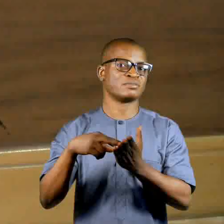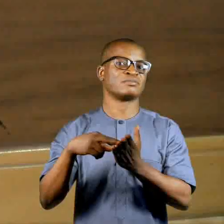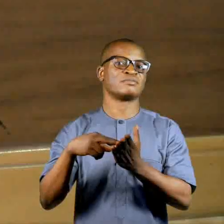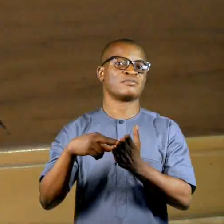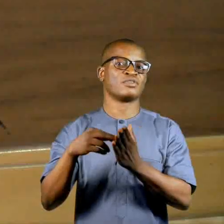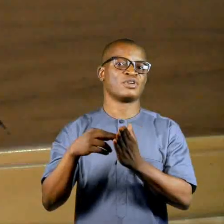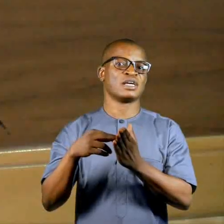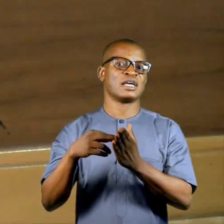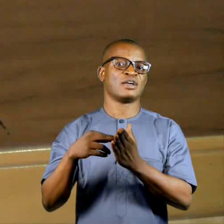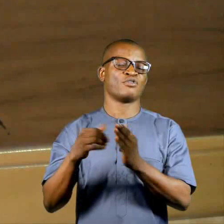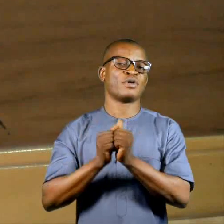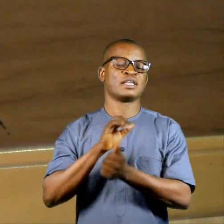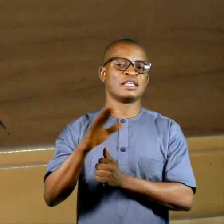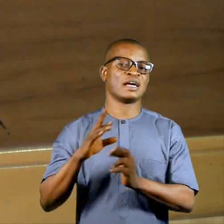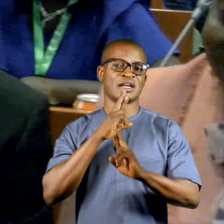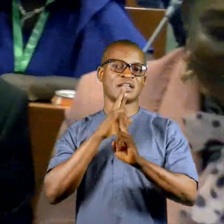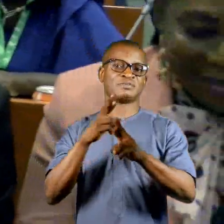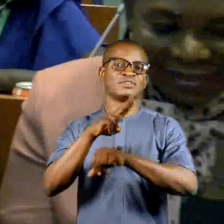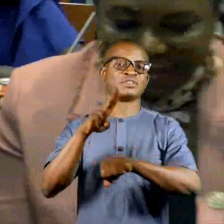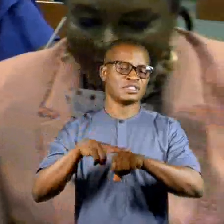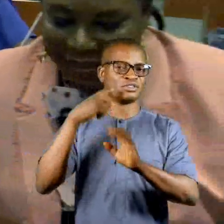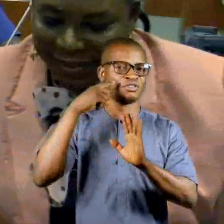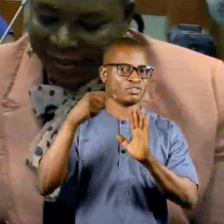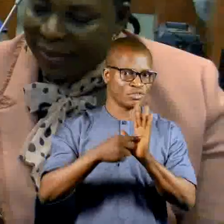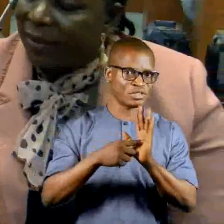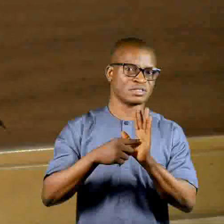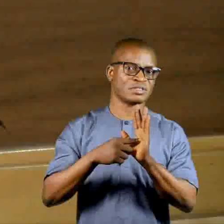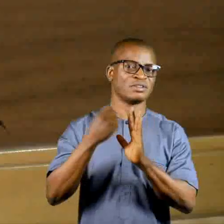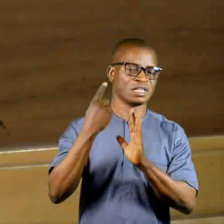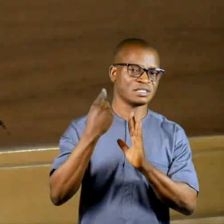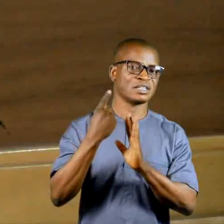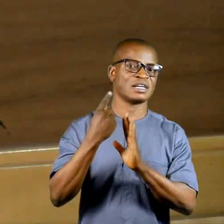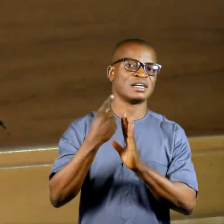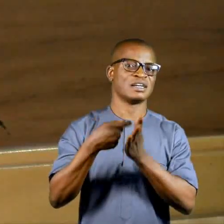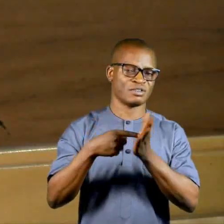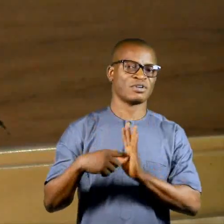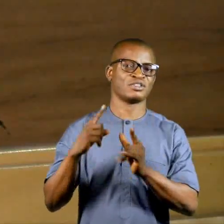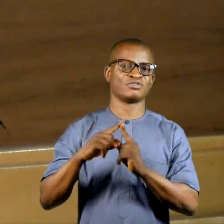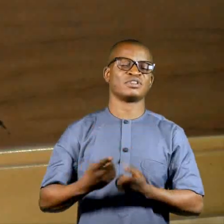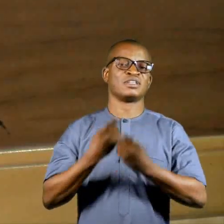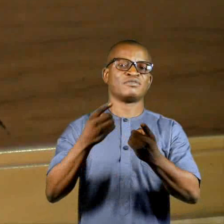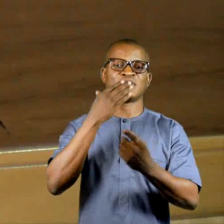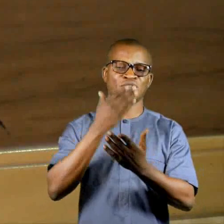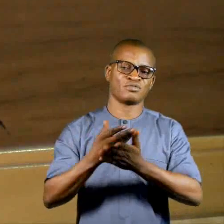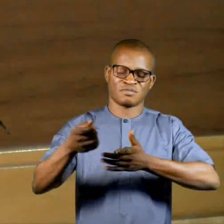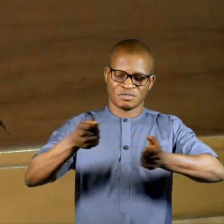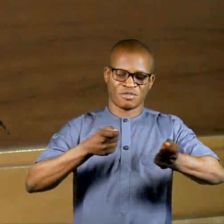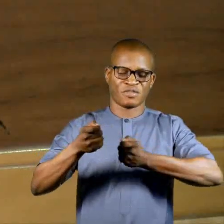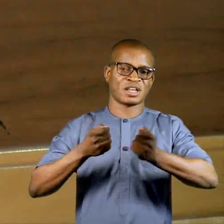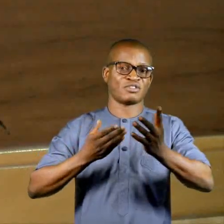its responsive nature is cognizant of its role to deliver good governance through